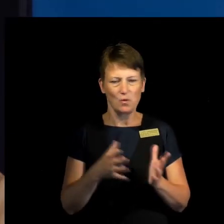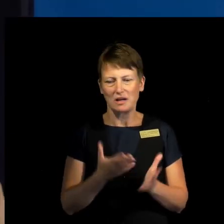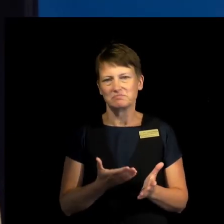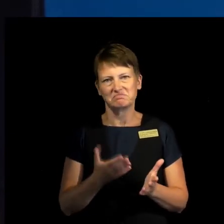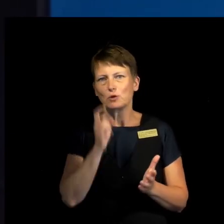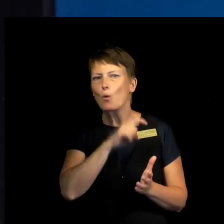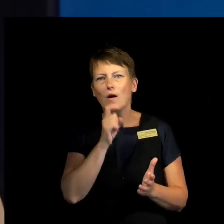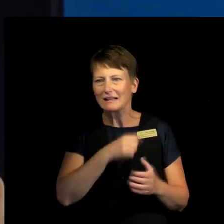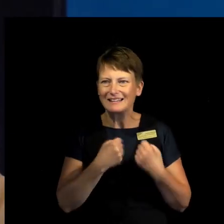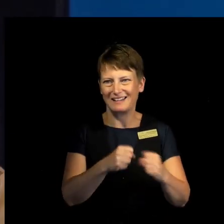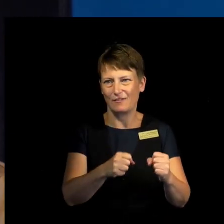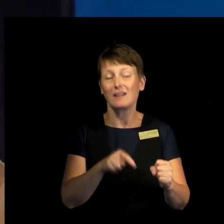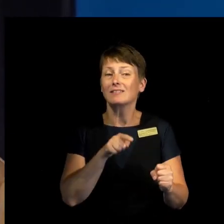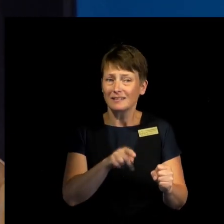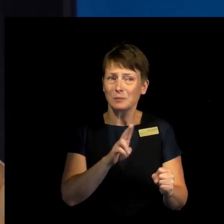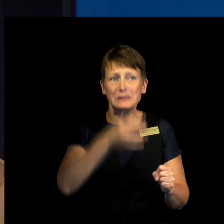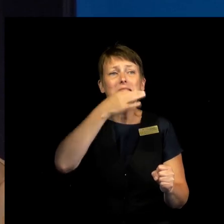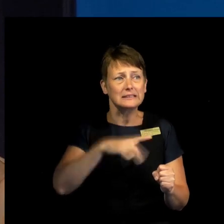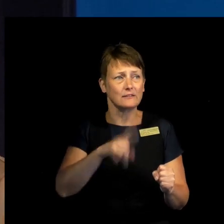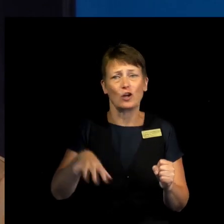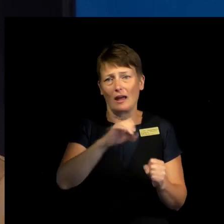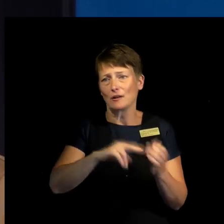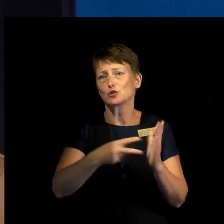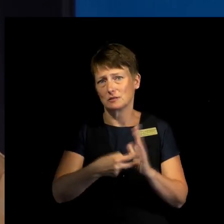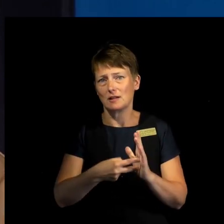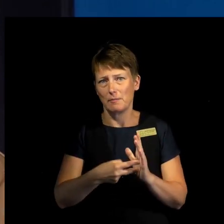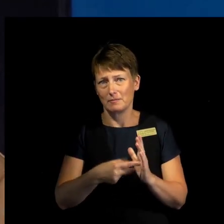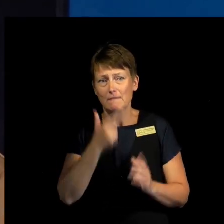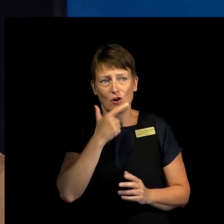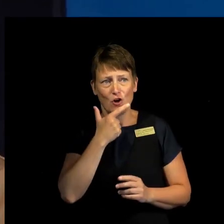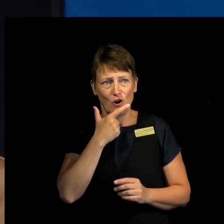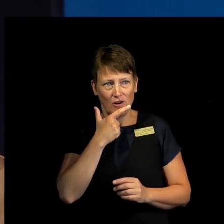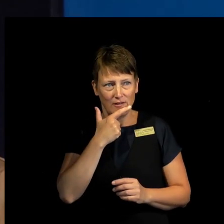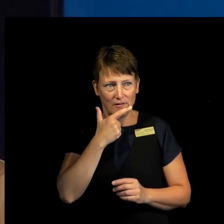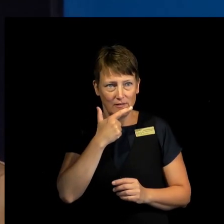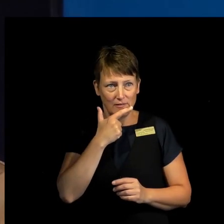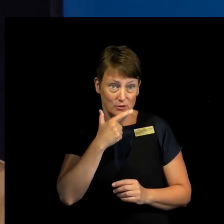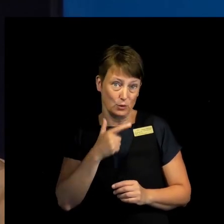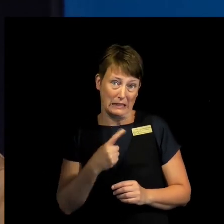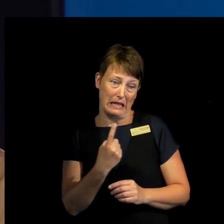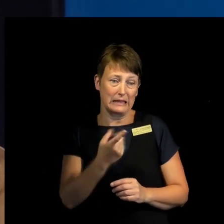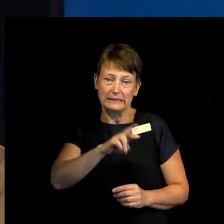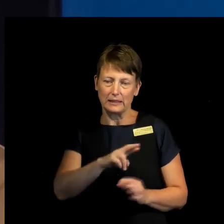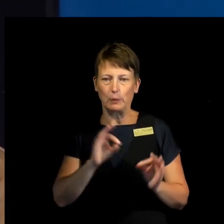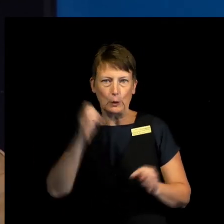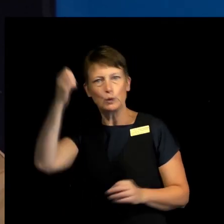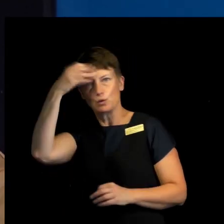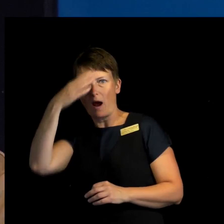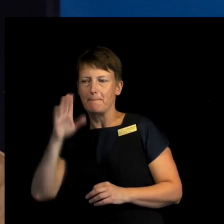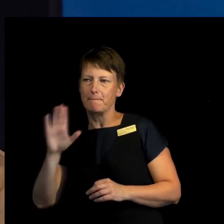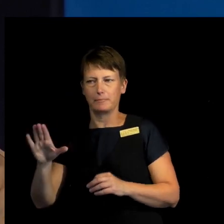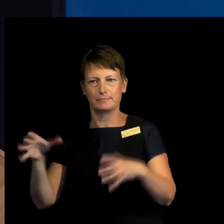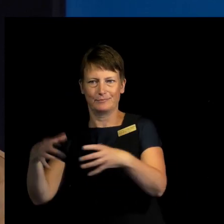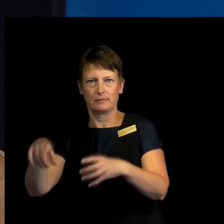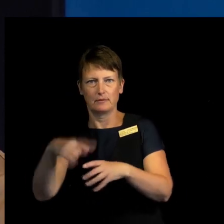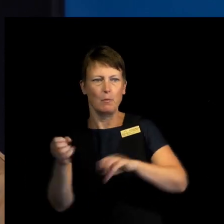dangerous for the system in itself. So that is one example about what we see the Trump administration, how the harm they're doing, but also